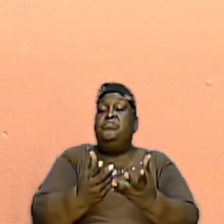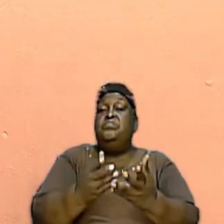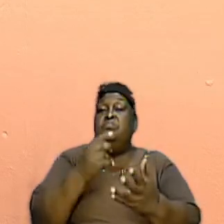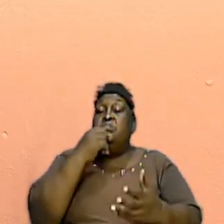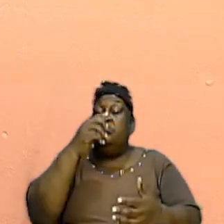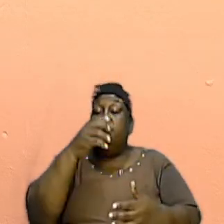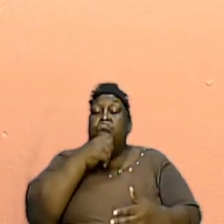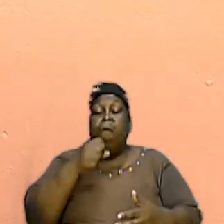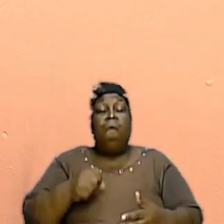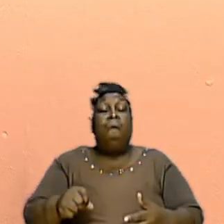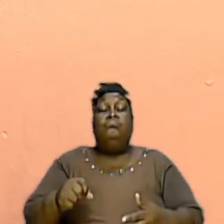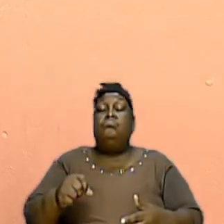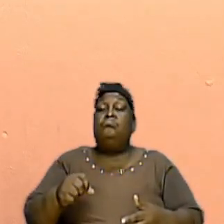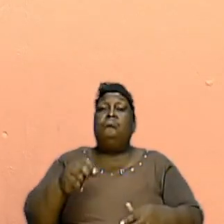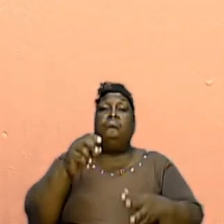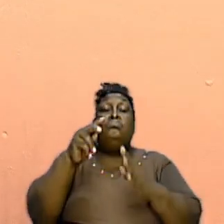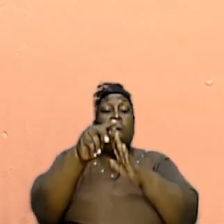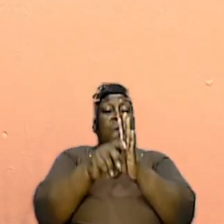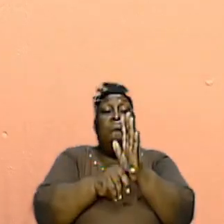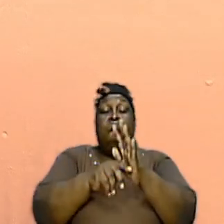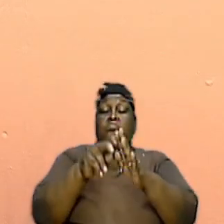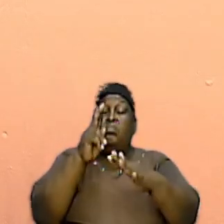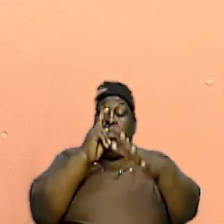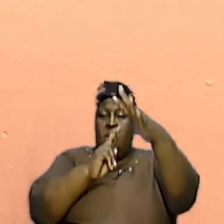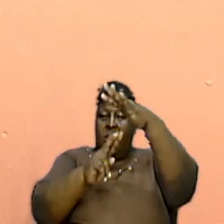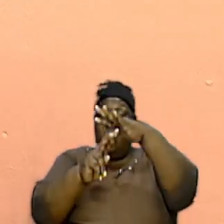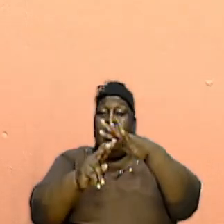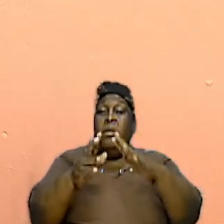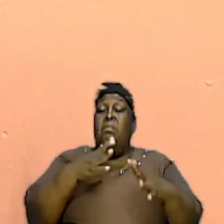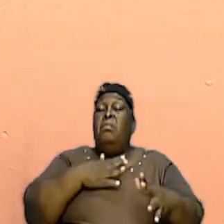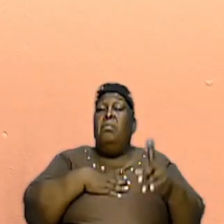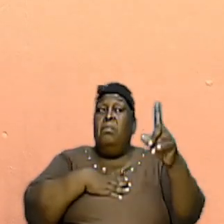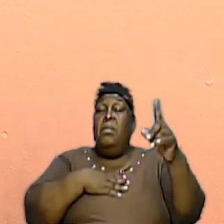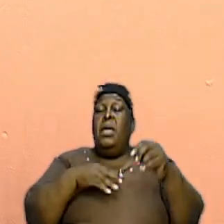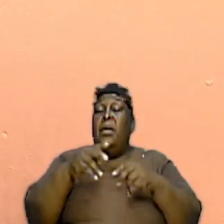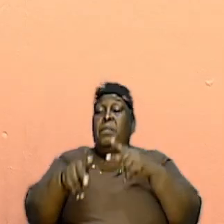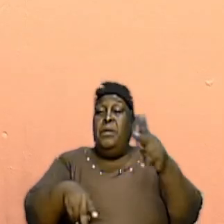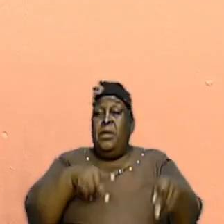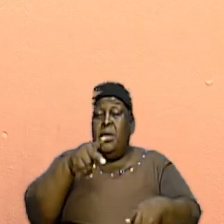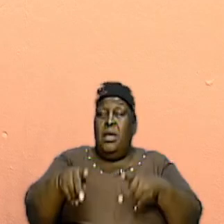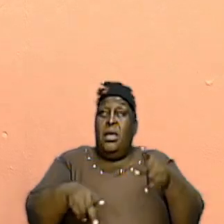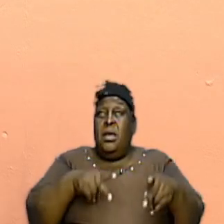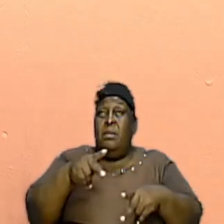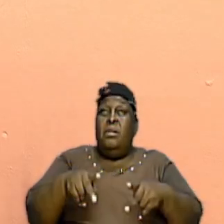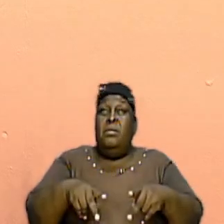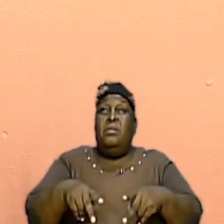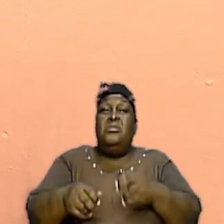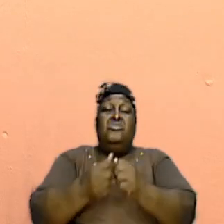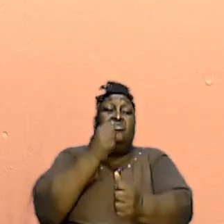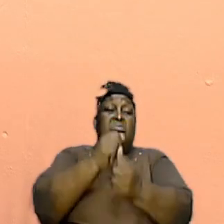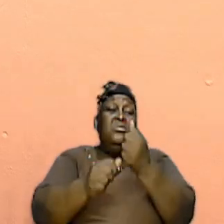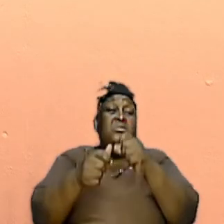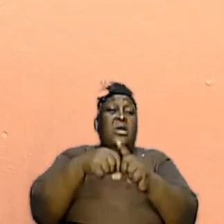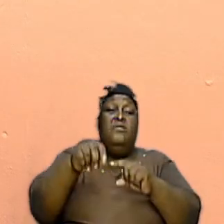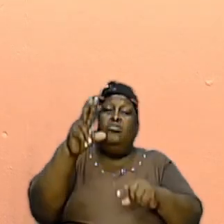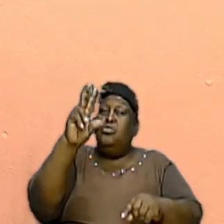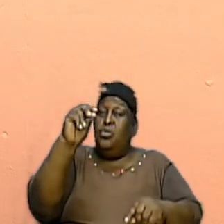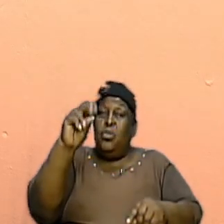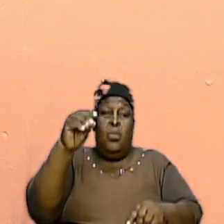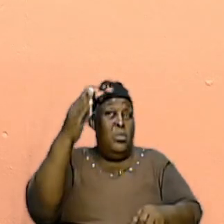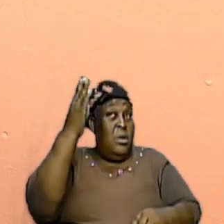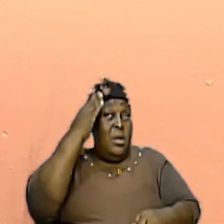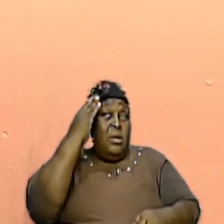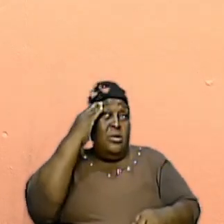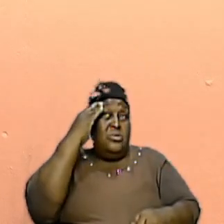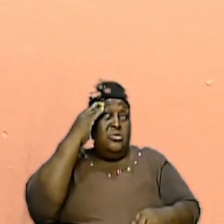Testament prophets, my people are destroyed because of lack of knowledge. And so it is